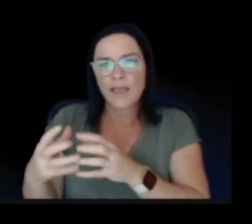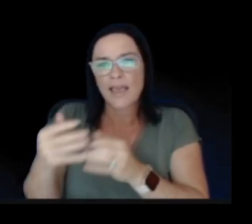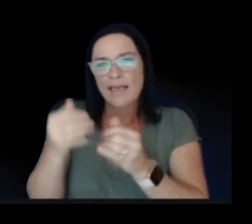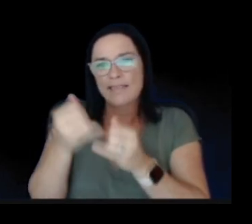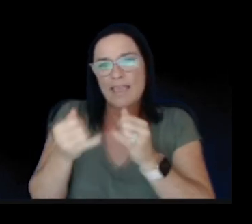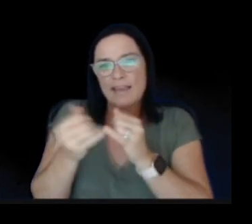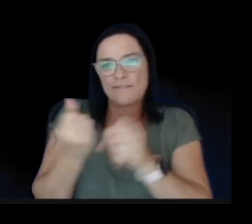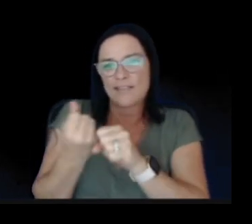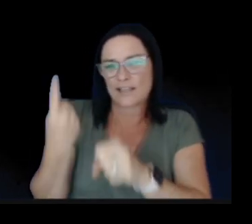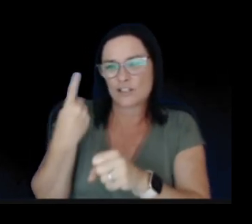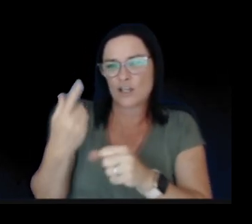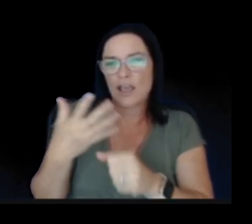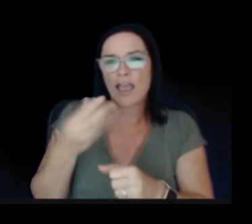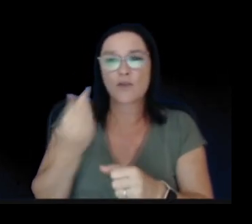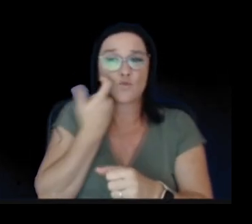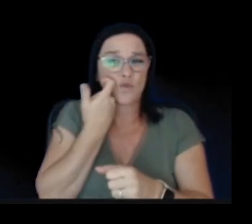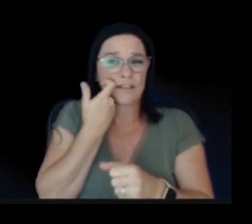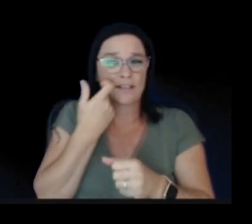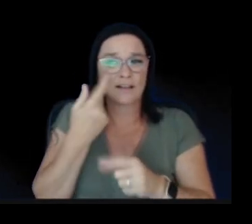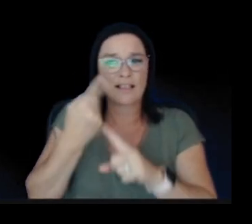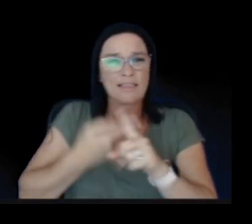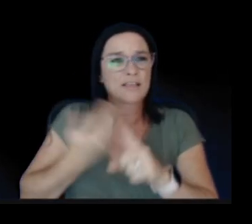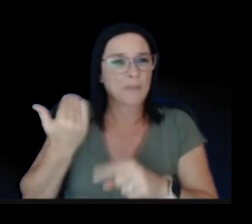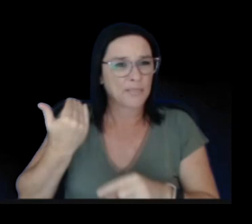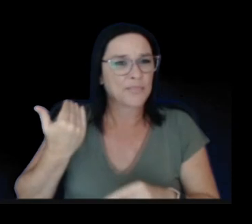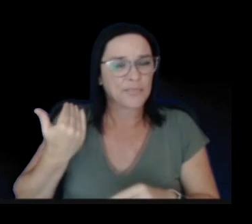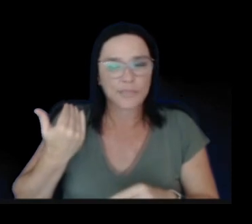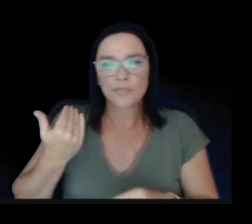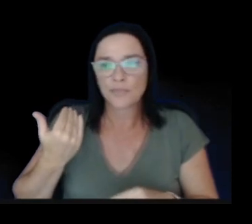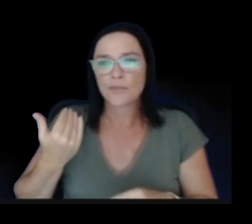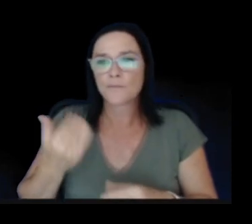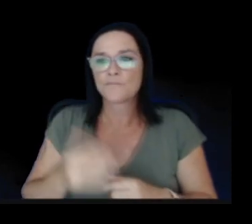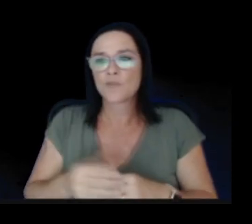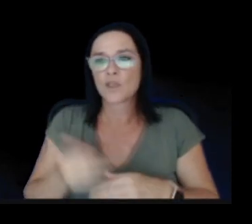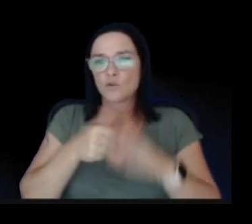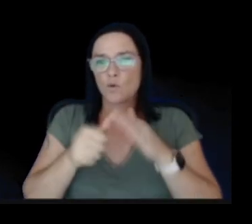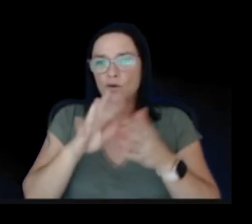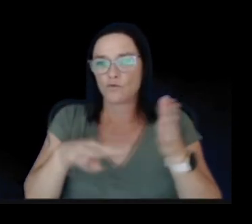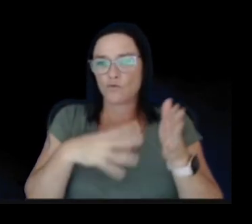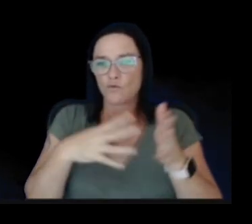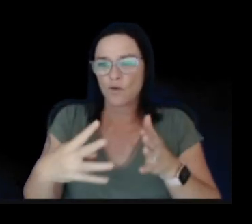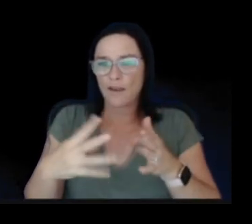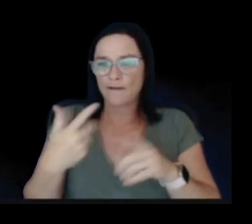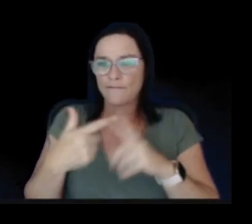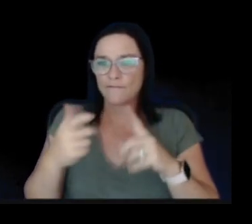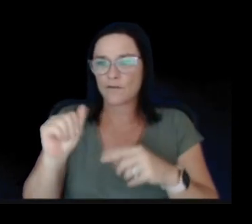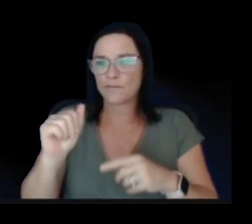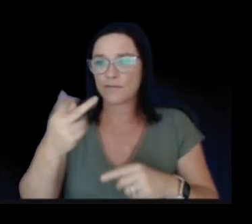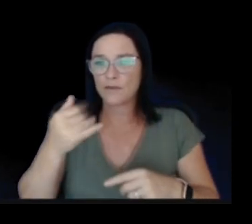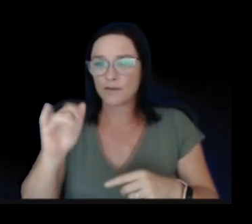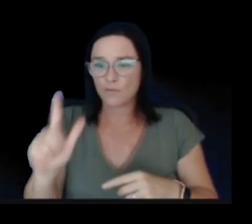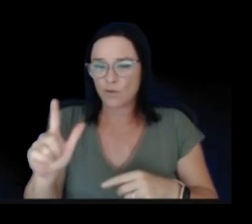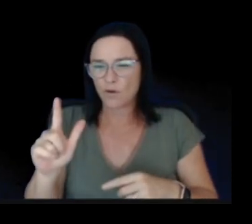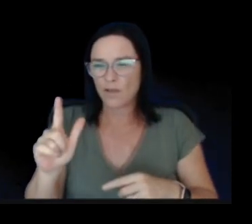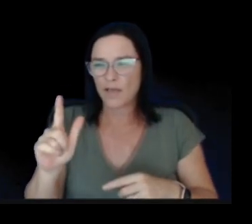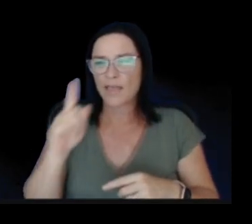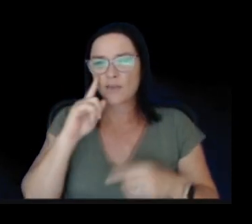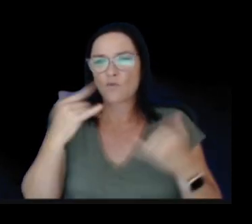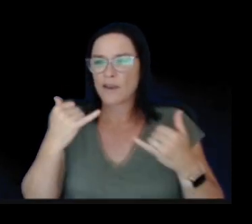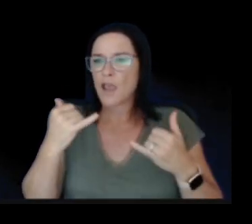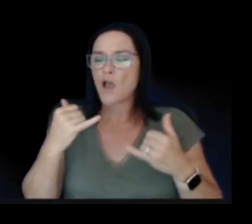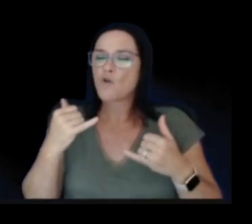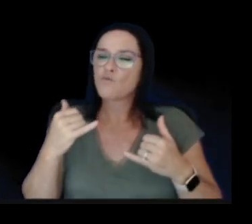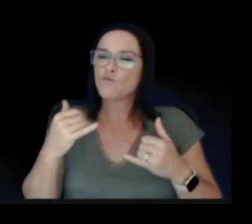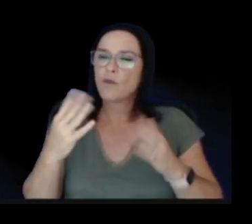and the most recent one was just last month. And so here we are at the right end of this graph in April, and it looks like right now we're back in one of these pauses